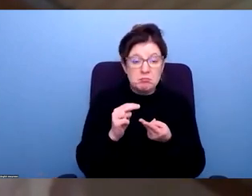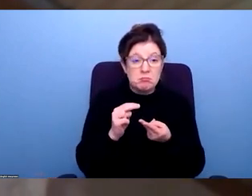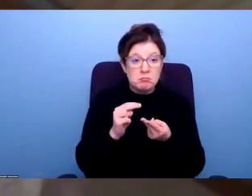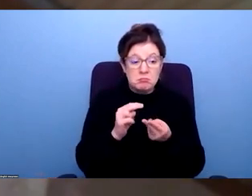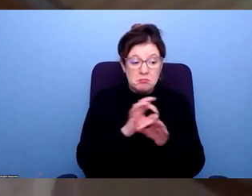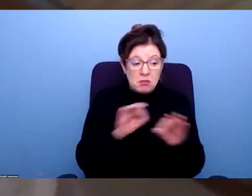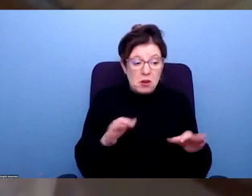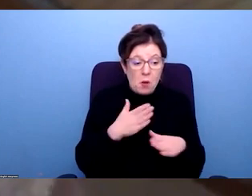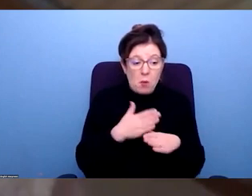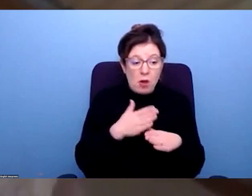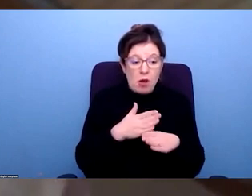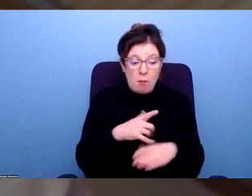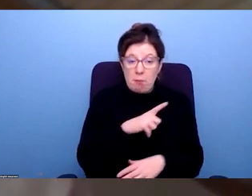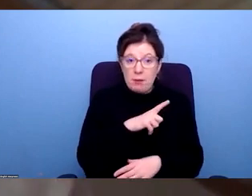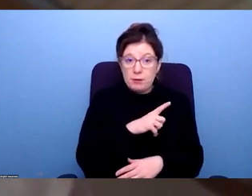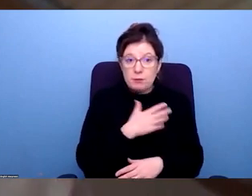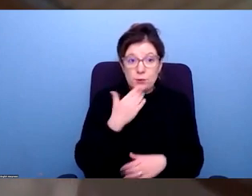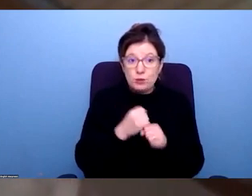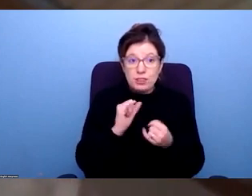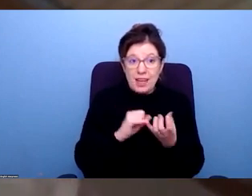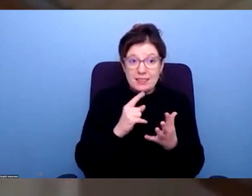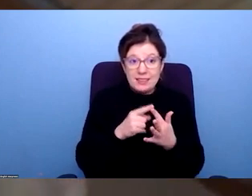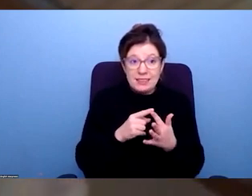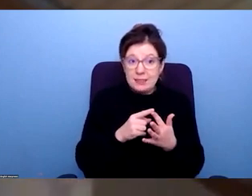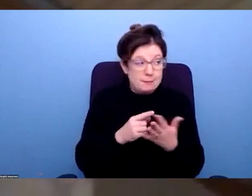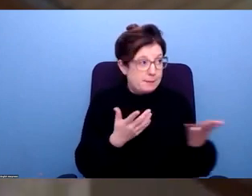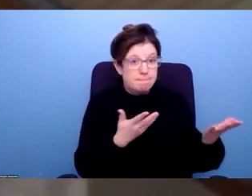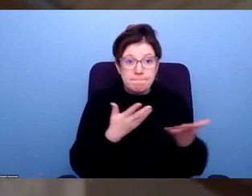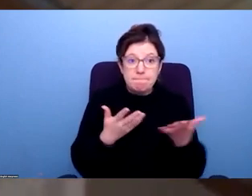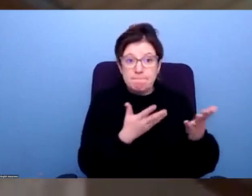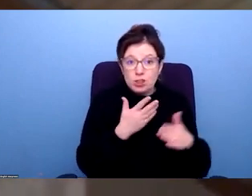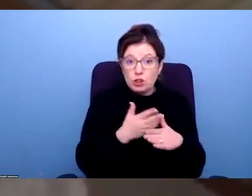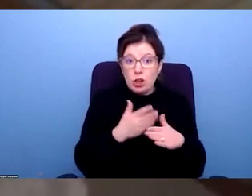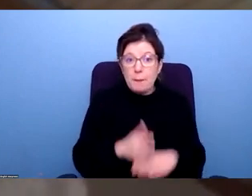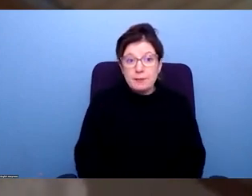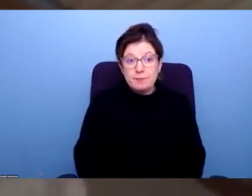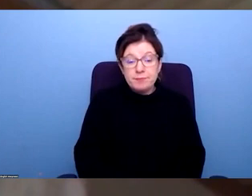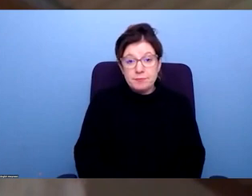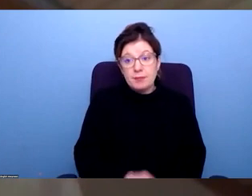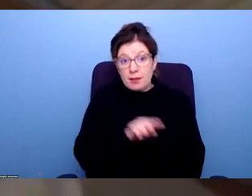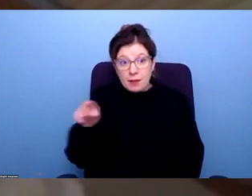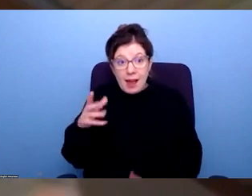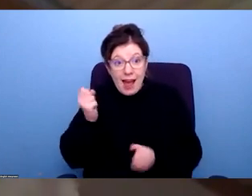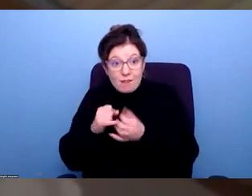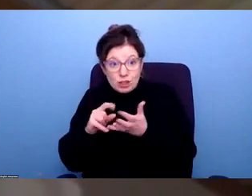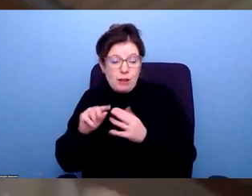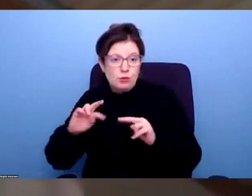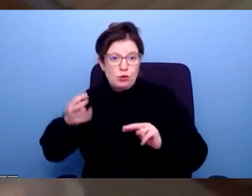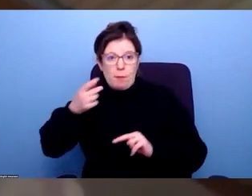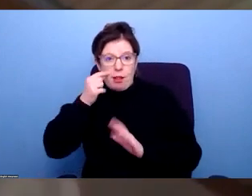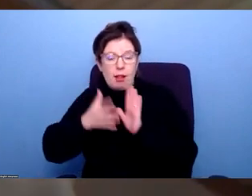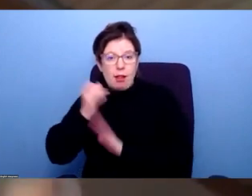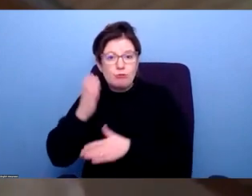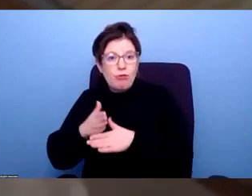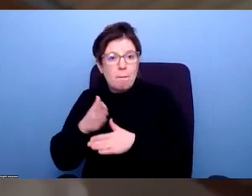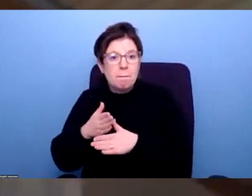of work if you don't have GCSE level qualifications as if you do. And so actually, you know, there's